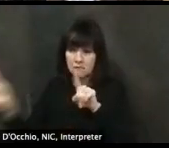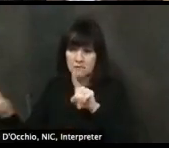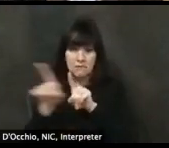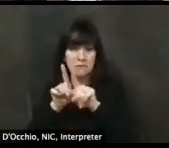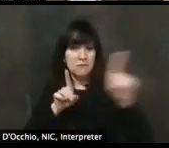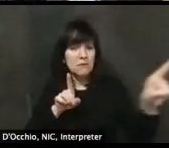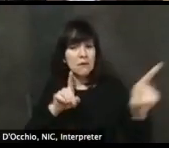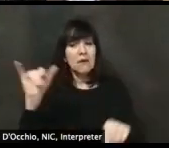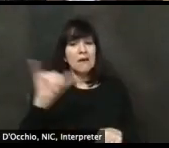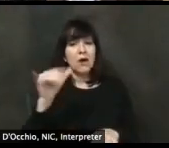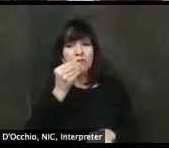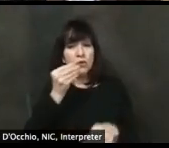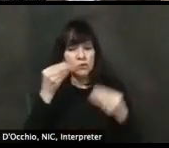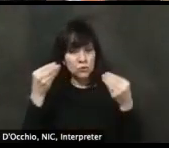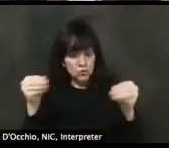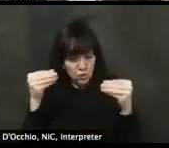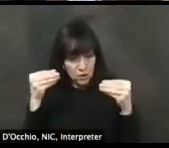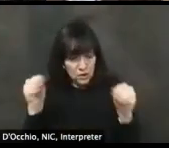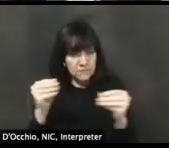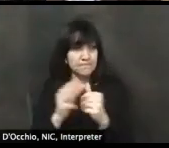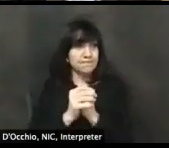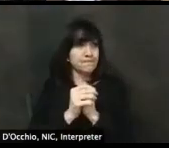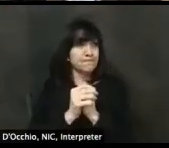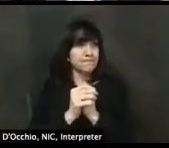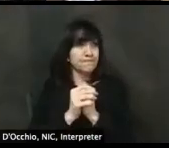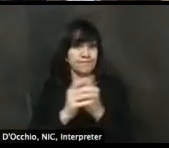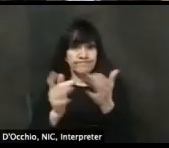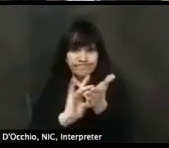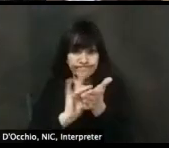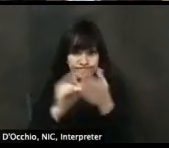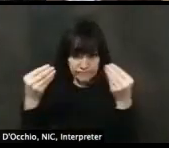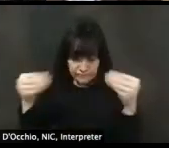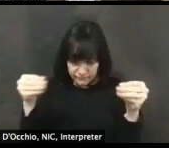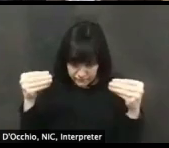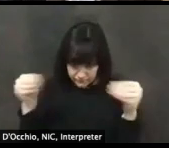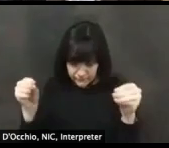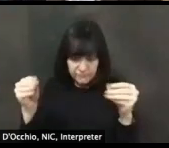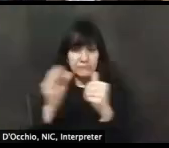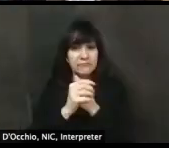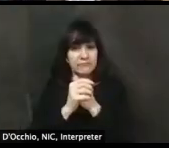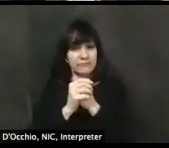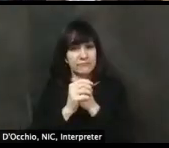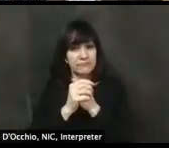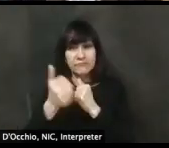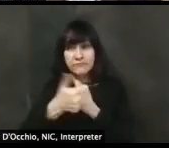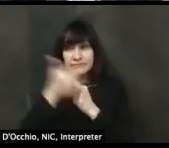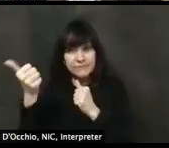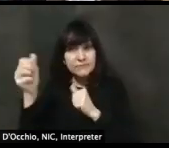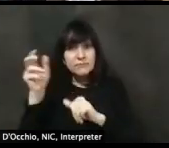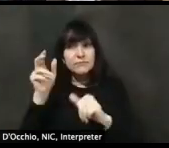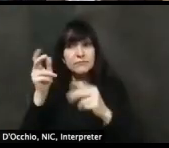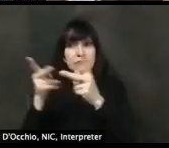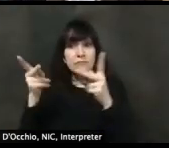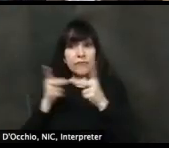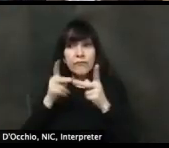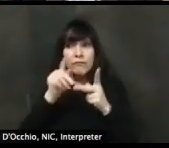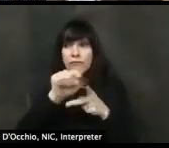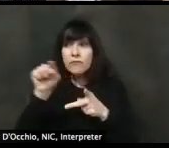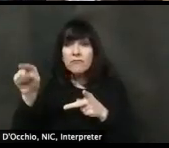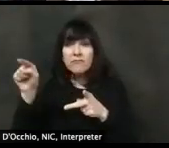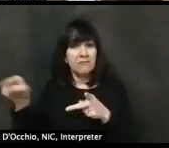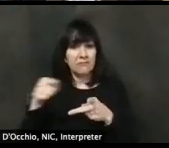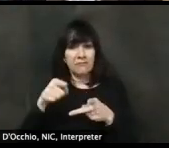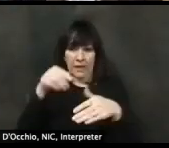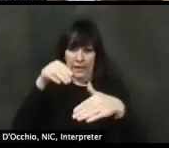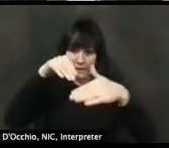um, like, um, a, a pharmacy and, you know, other places where it's difficult to social distance that if you're